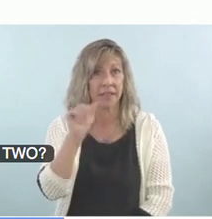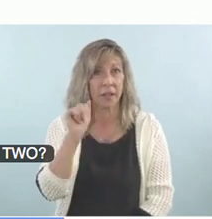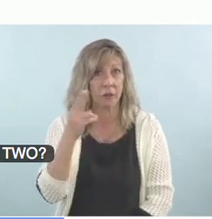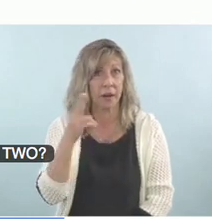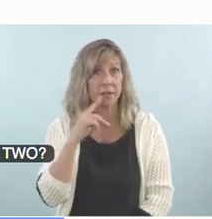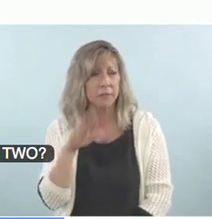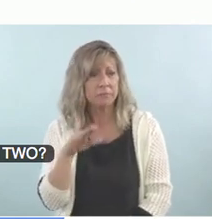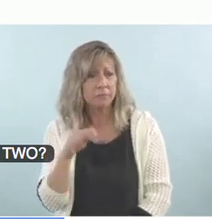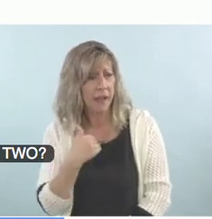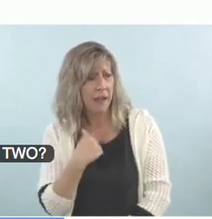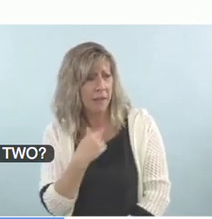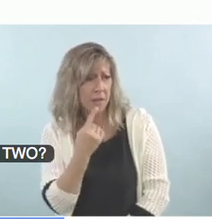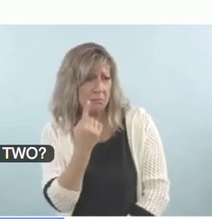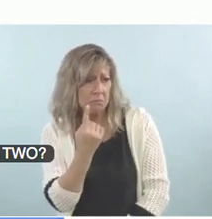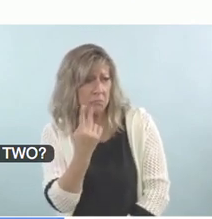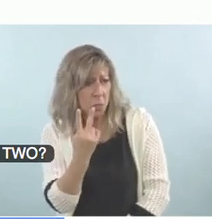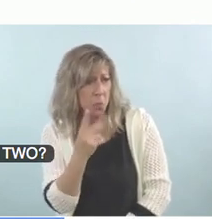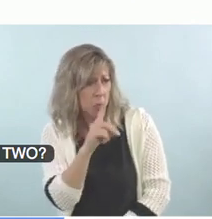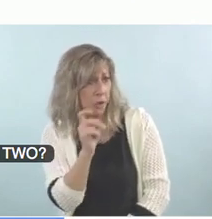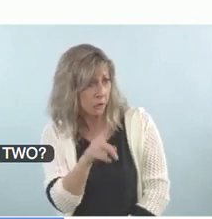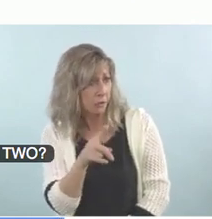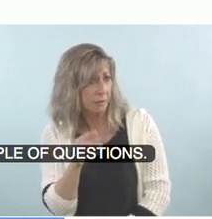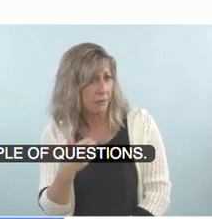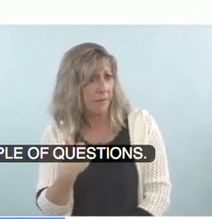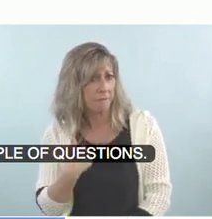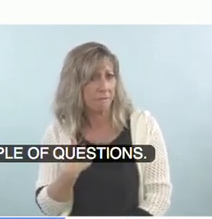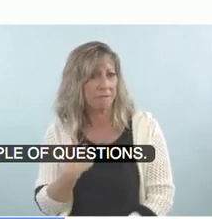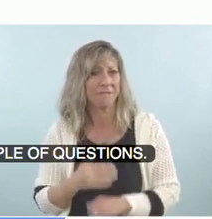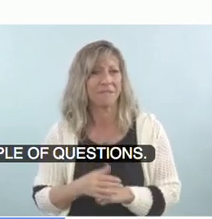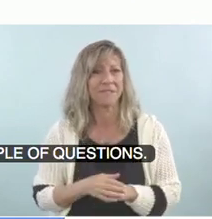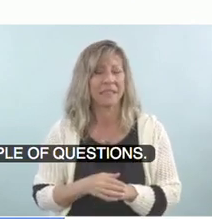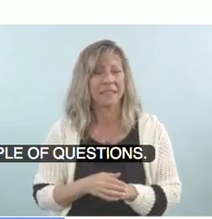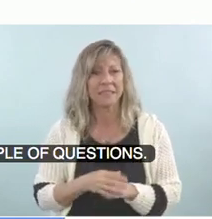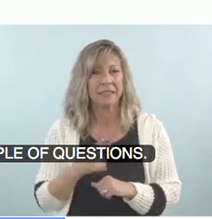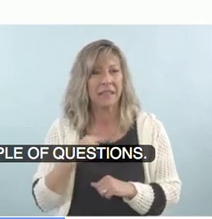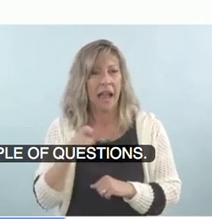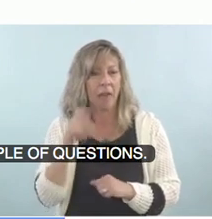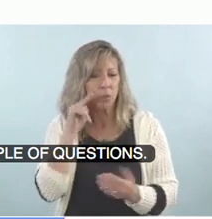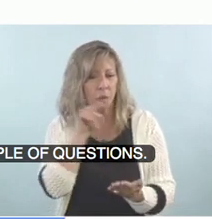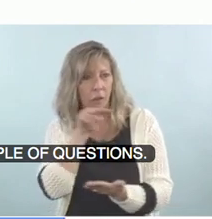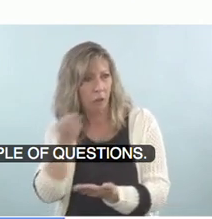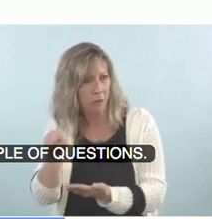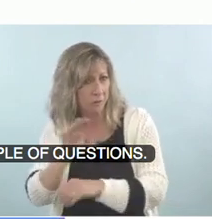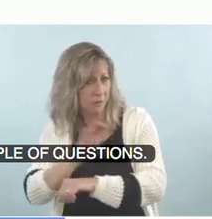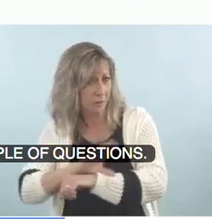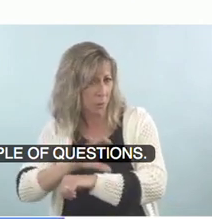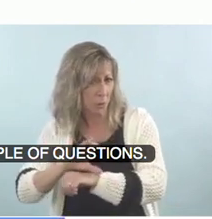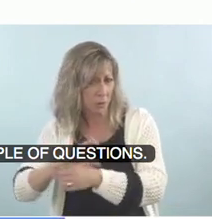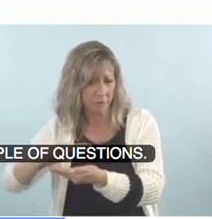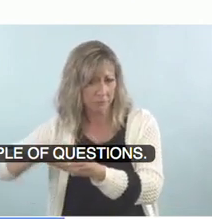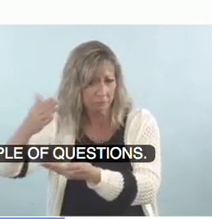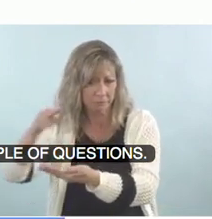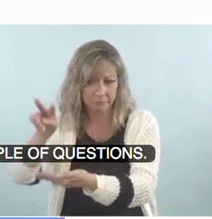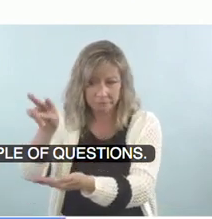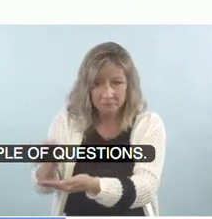We do have a couple of questions. it's, I'm sorry. have to read off of a computer here.